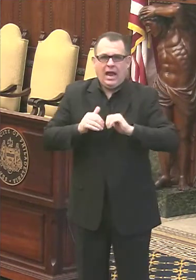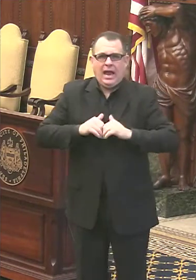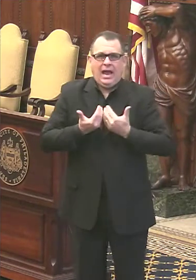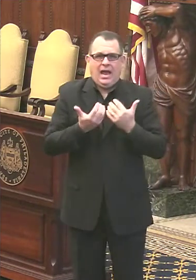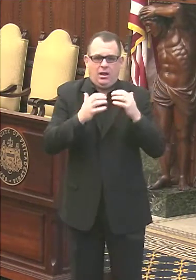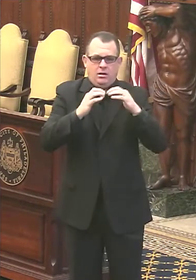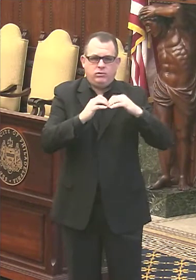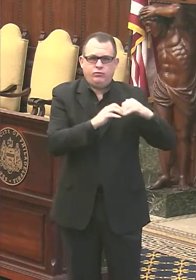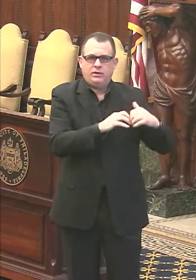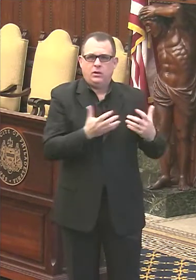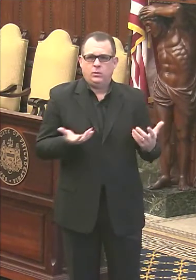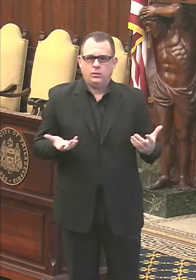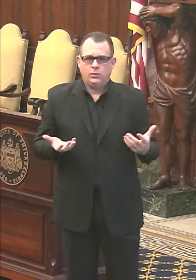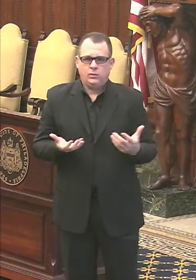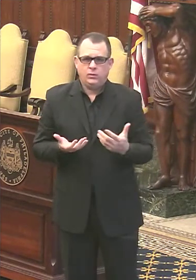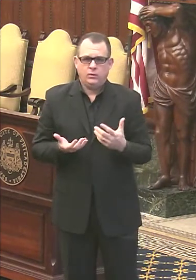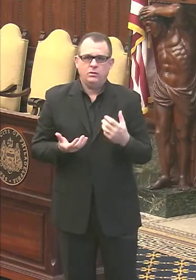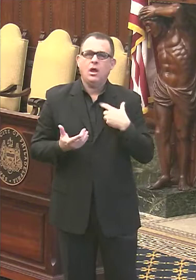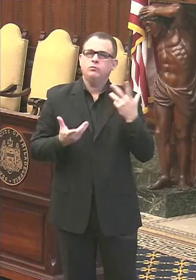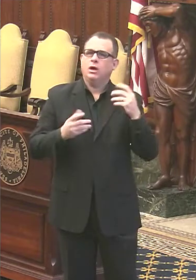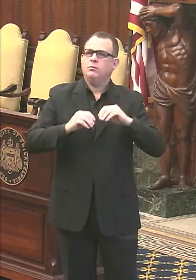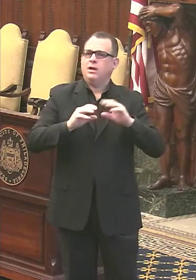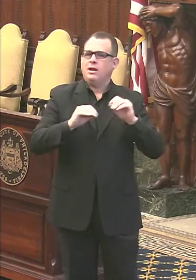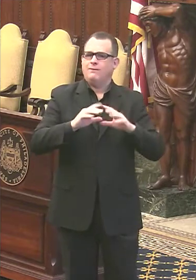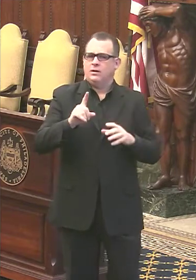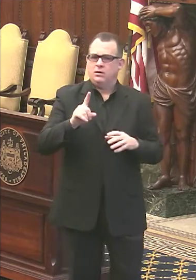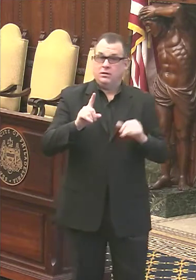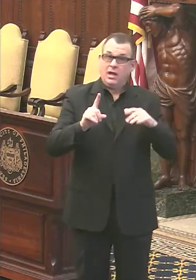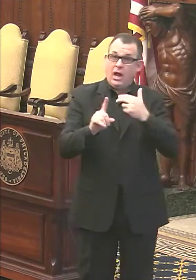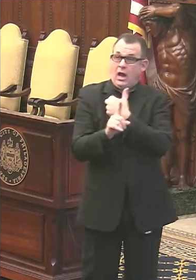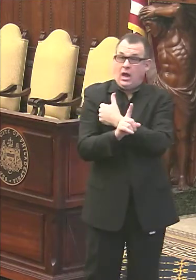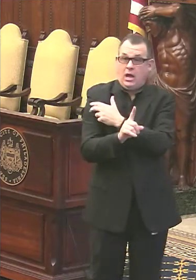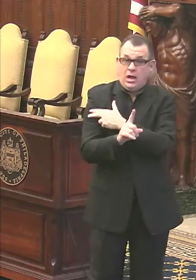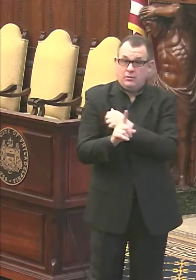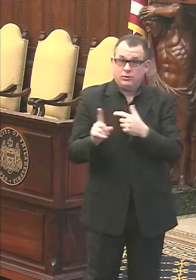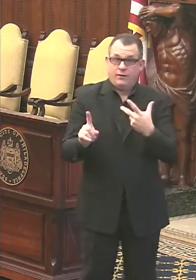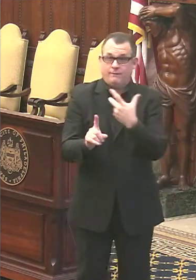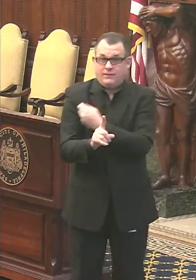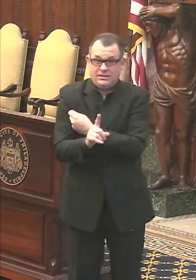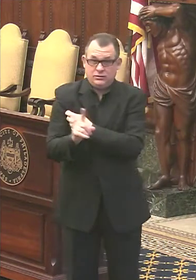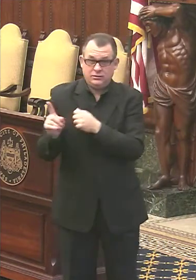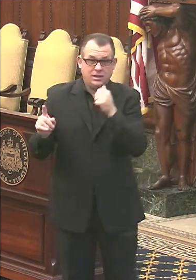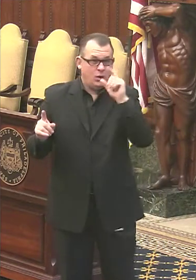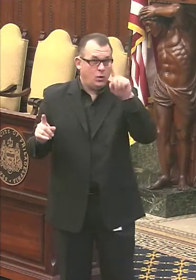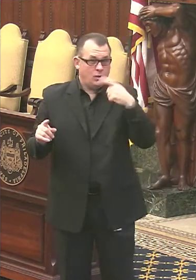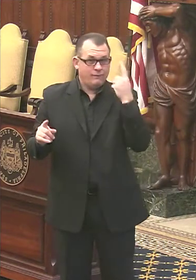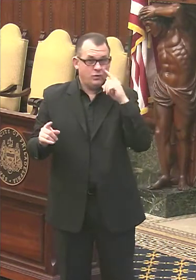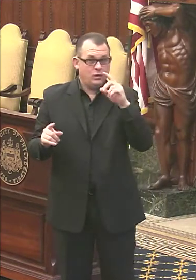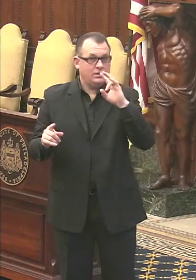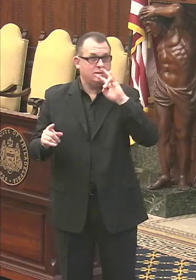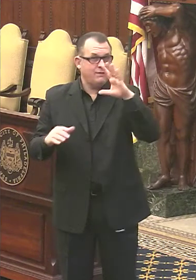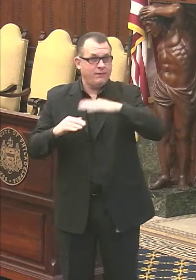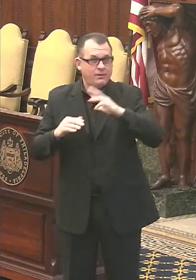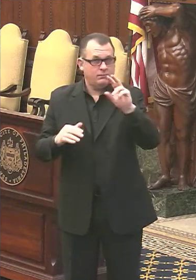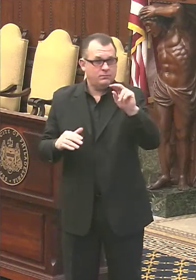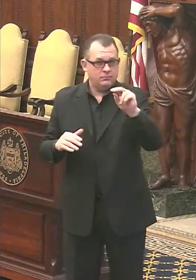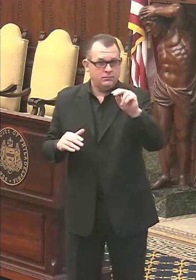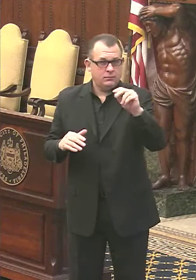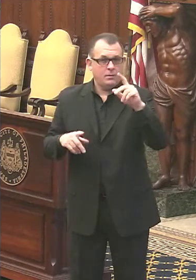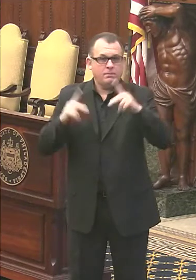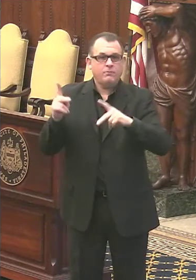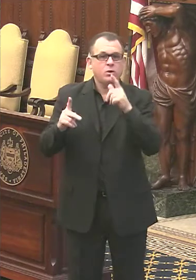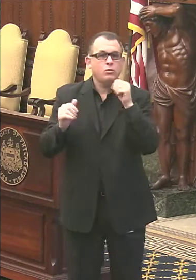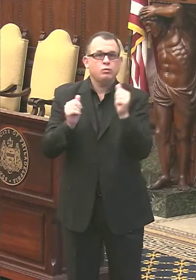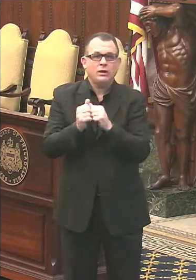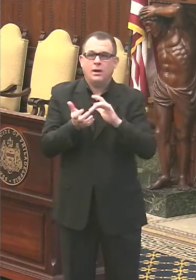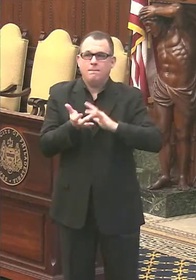Um, let me first just clarify that the hospitals will be vaccinating, not just the 75 plus, but also people with those highest medical conditions.